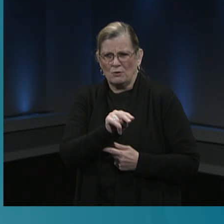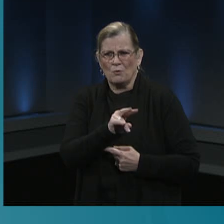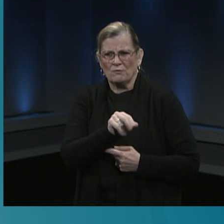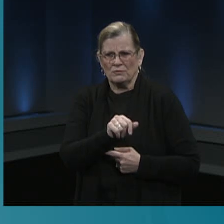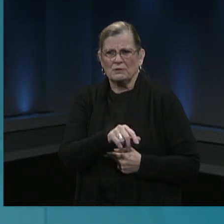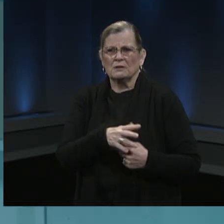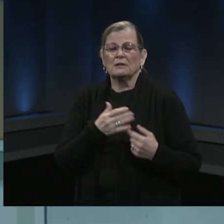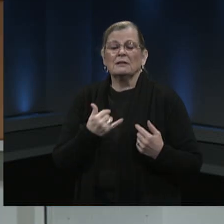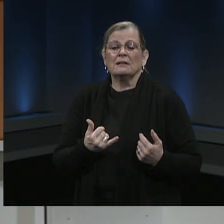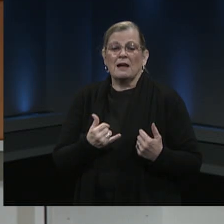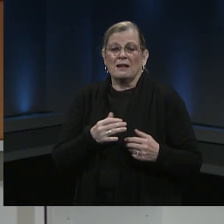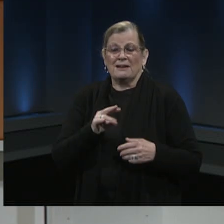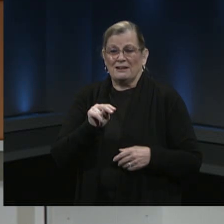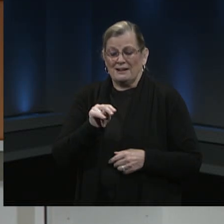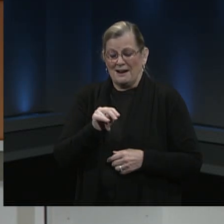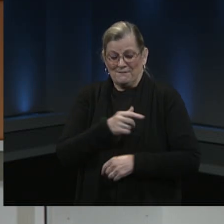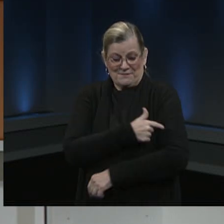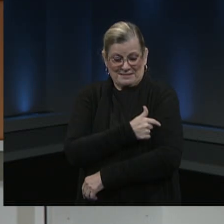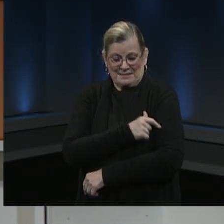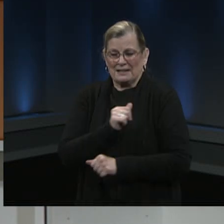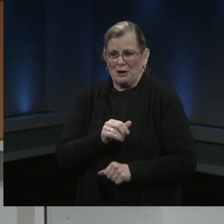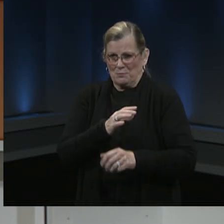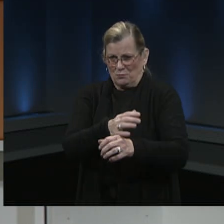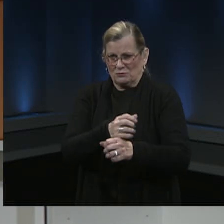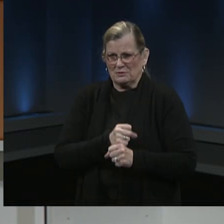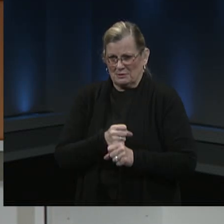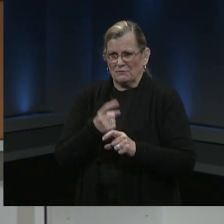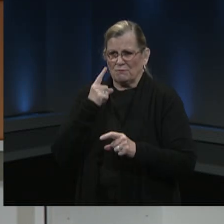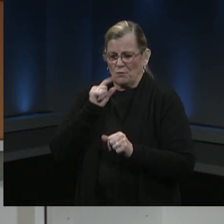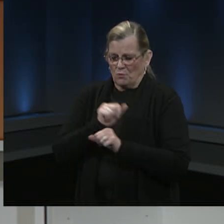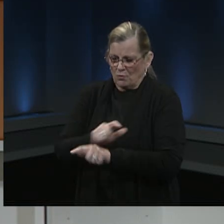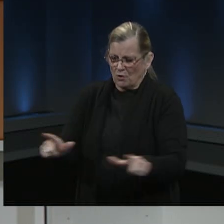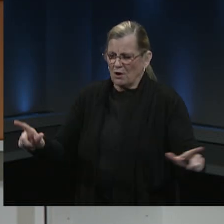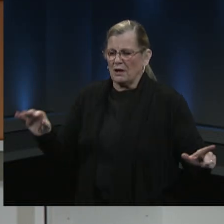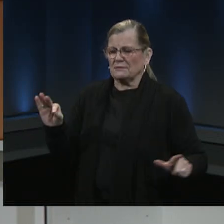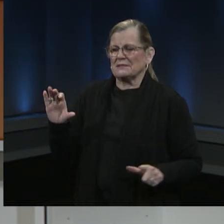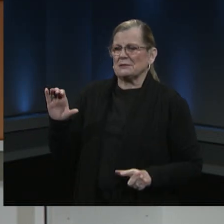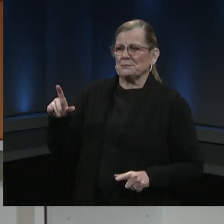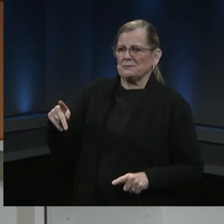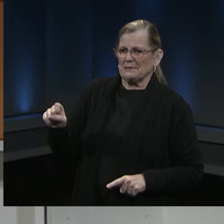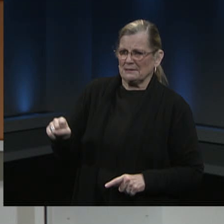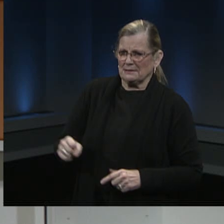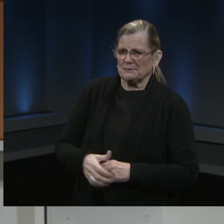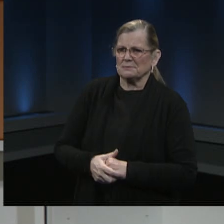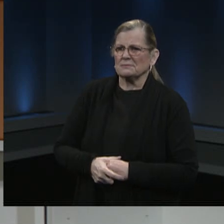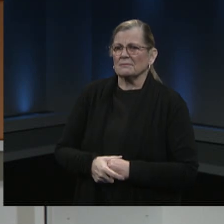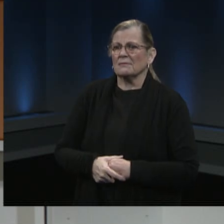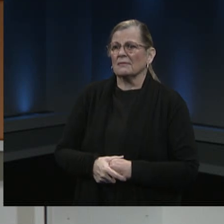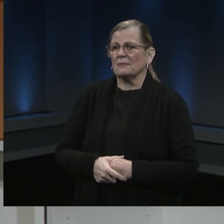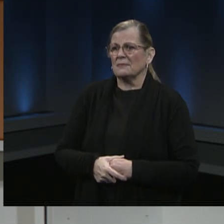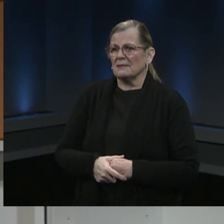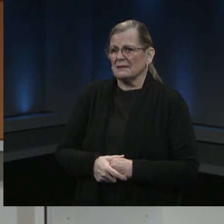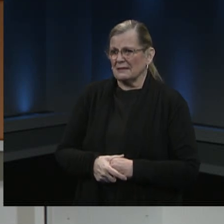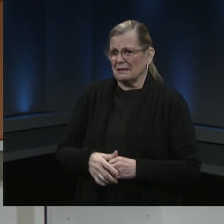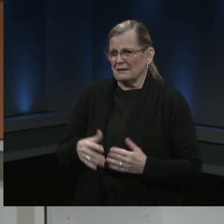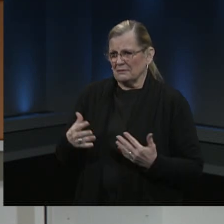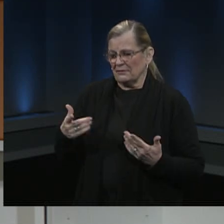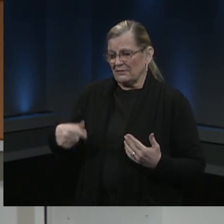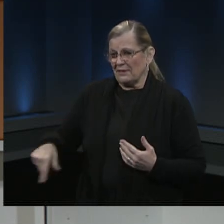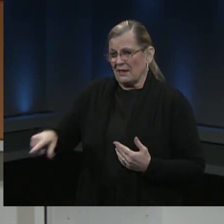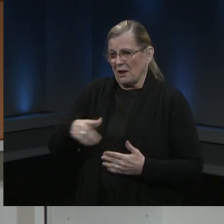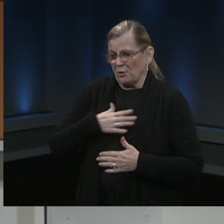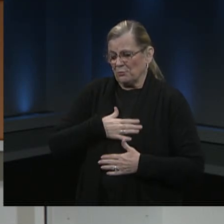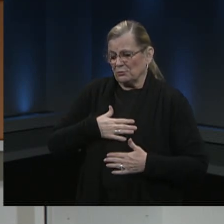and scheduled for all of our FCPS employees. They share that they appreciate your patience. We